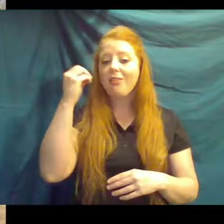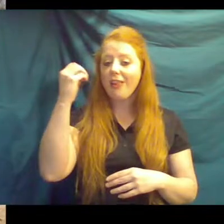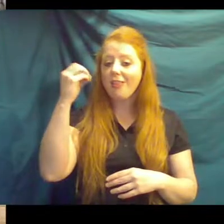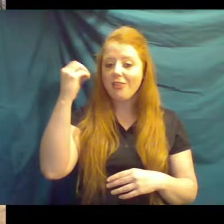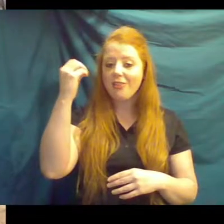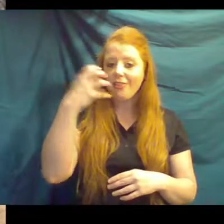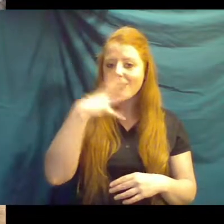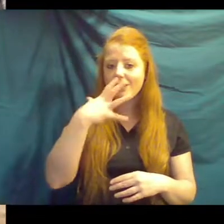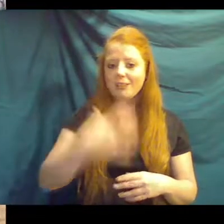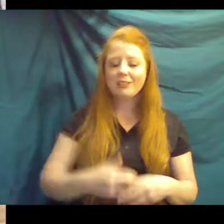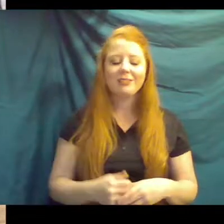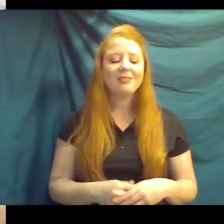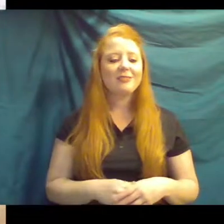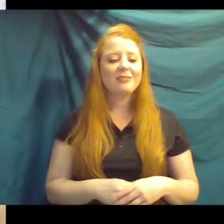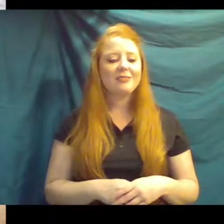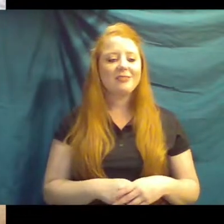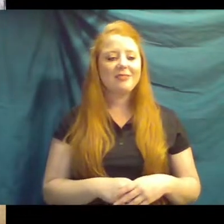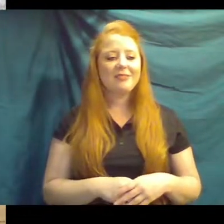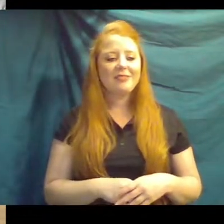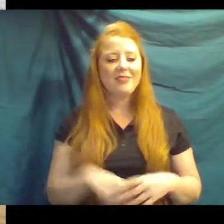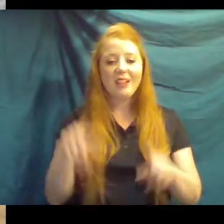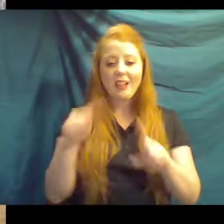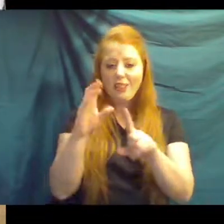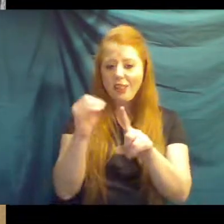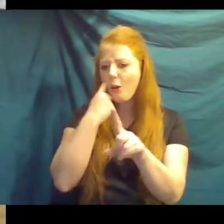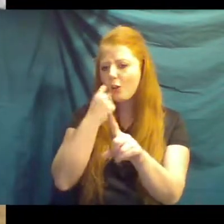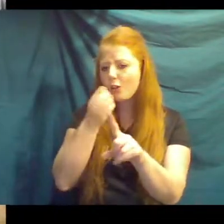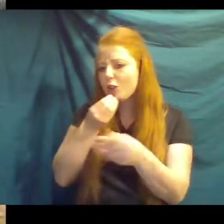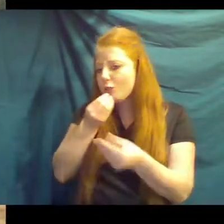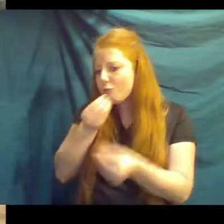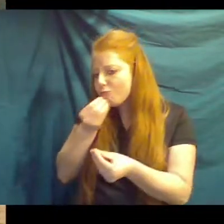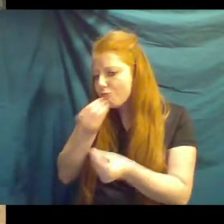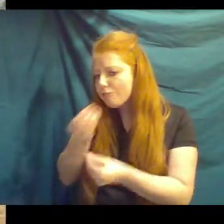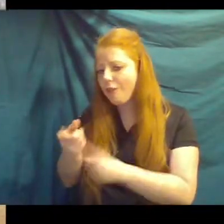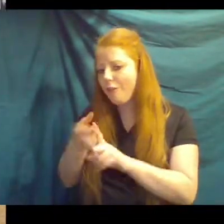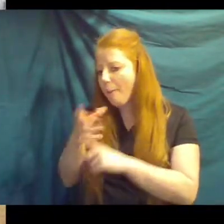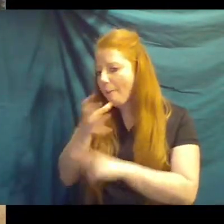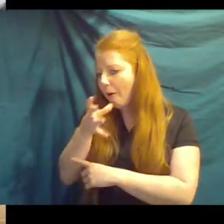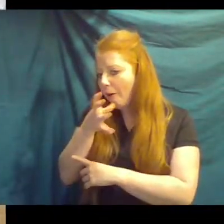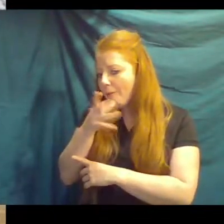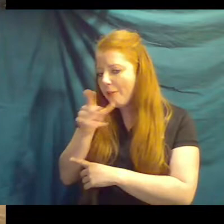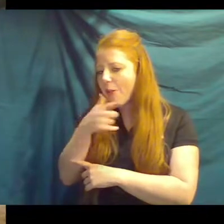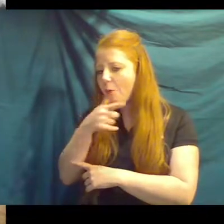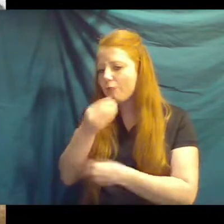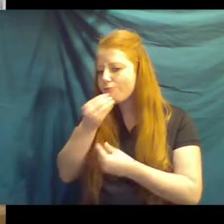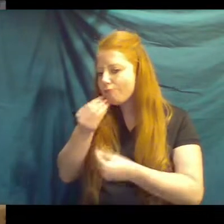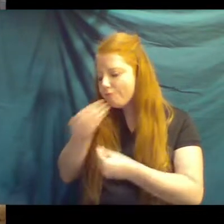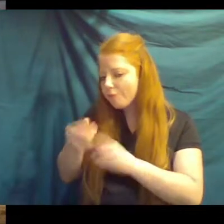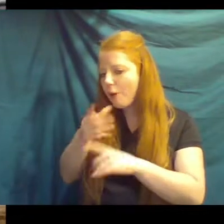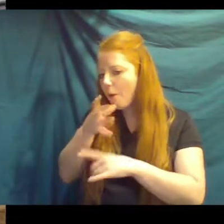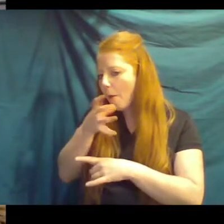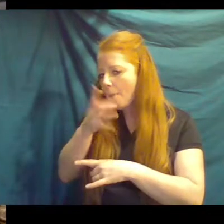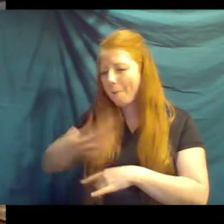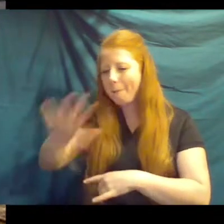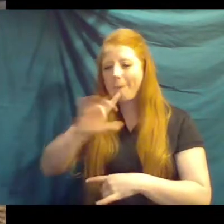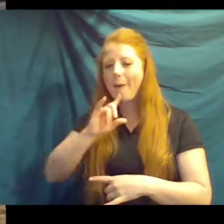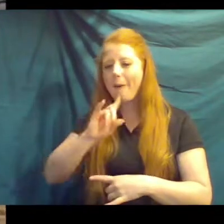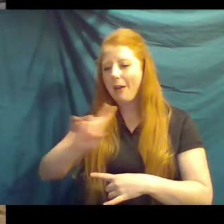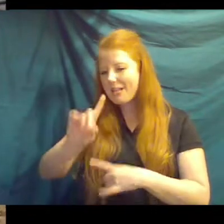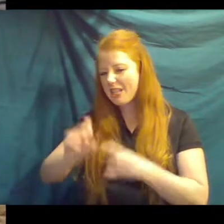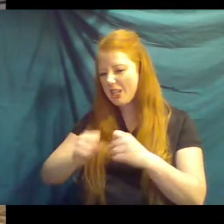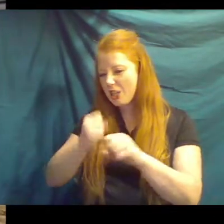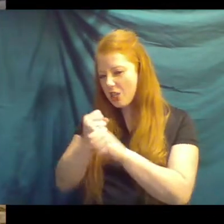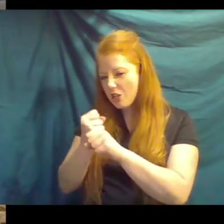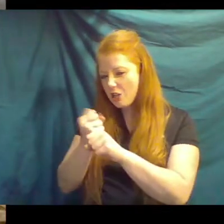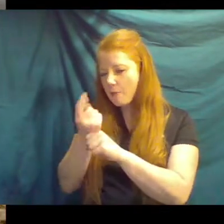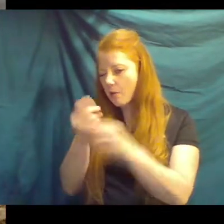Theo was just nursing. So calves will nurse up to about a year or more if their moms will let